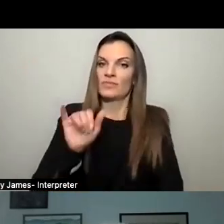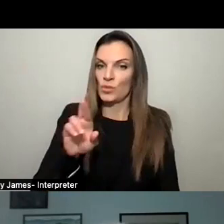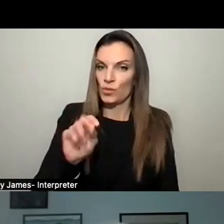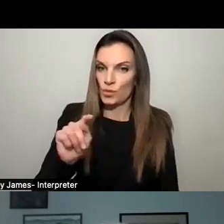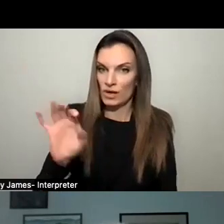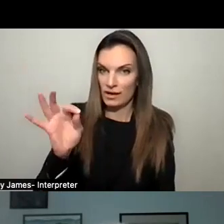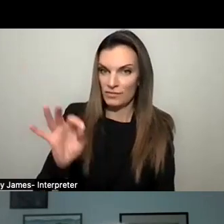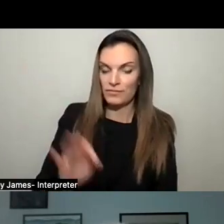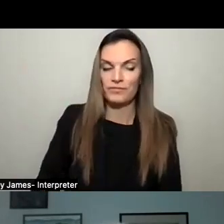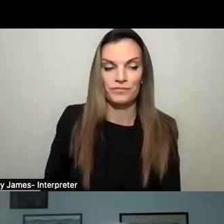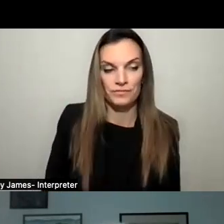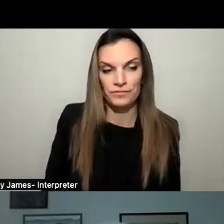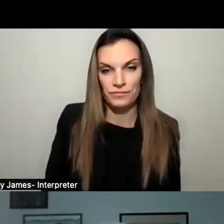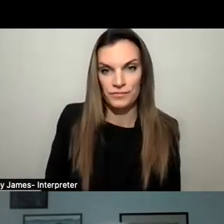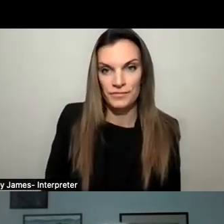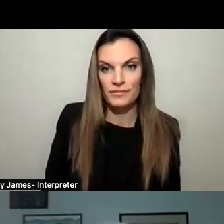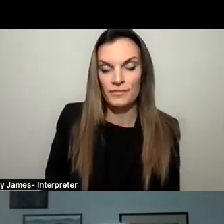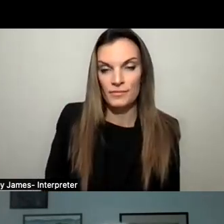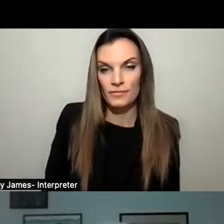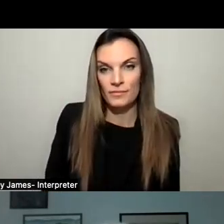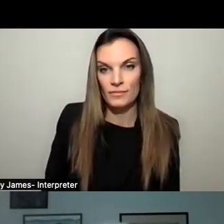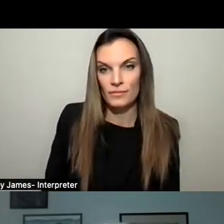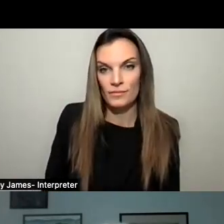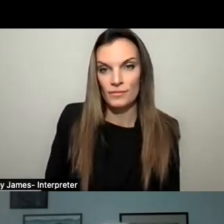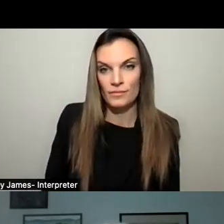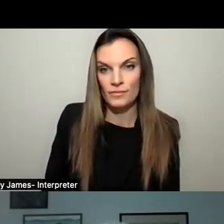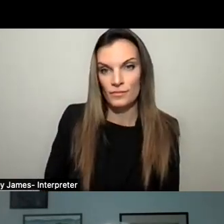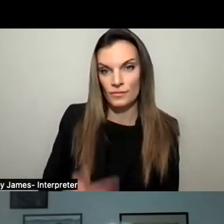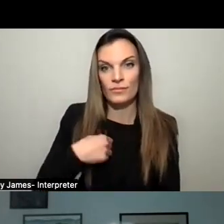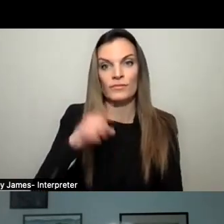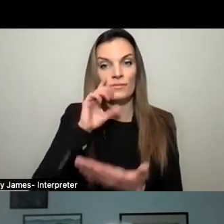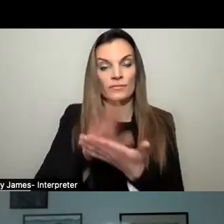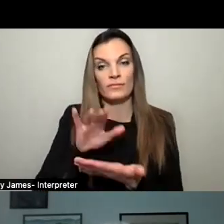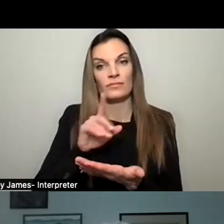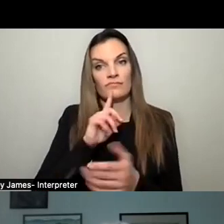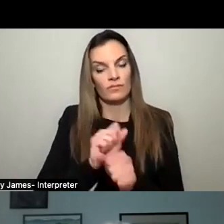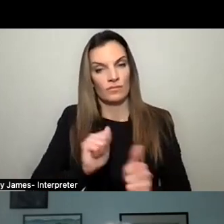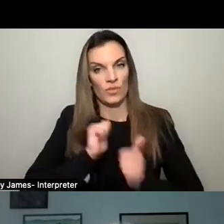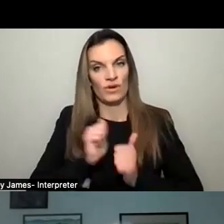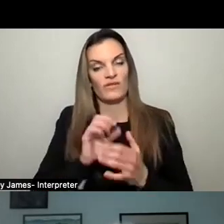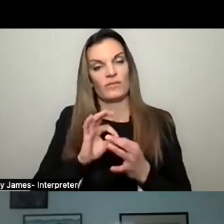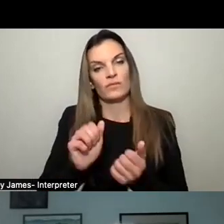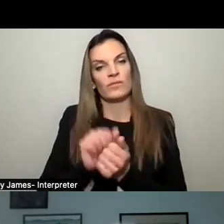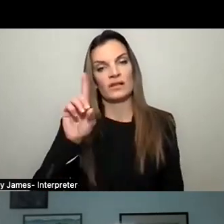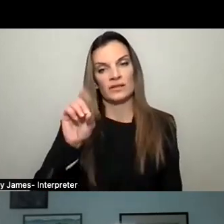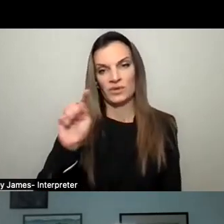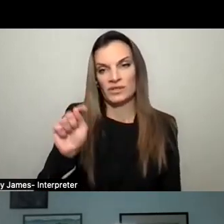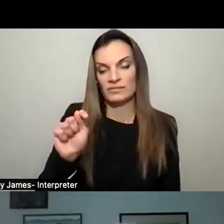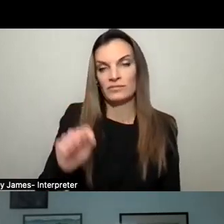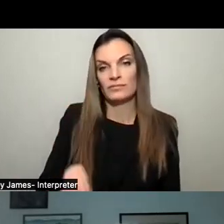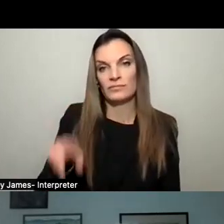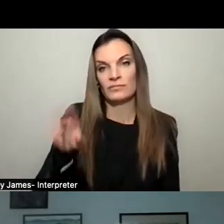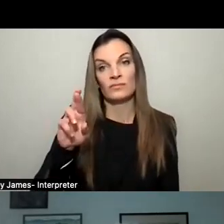Thank you. I believe first it is the active and proactive work with the Department of Transportation. Route 9